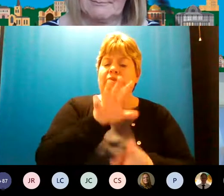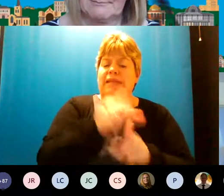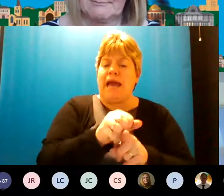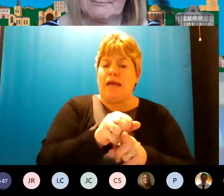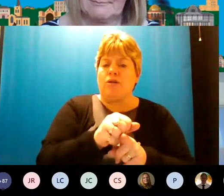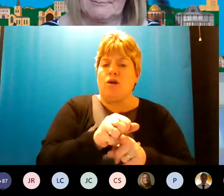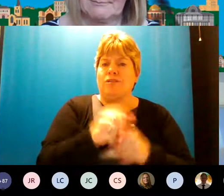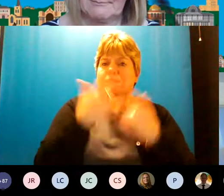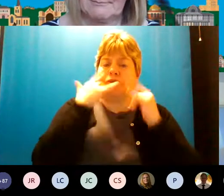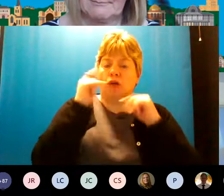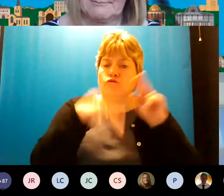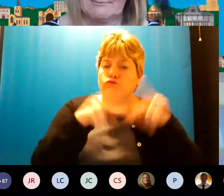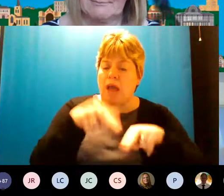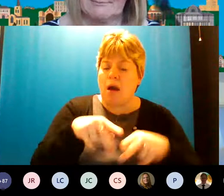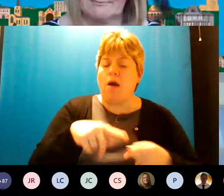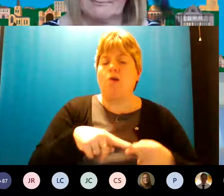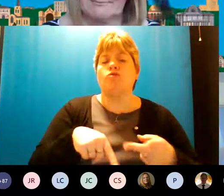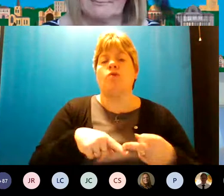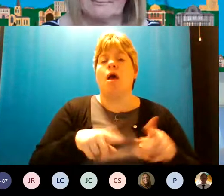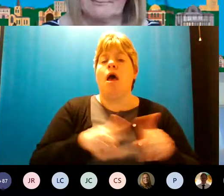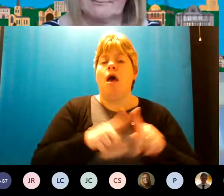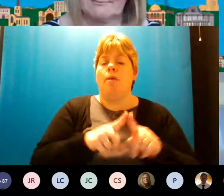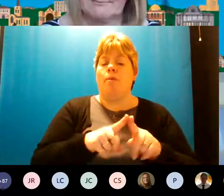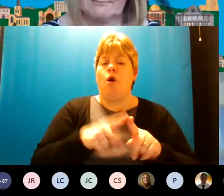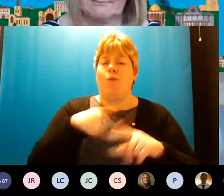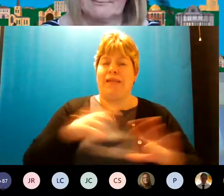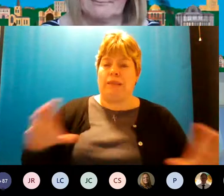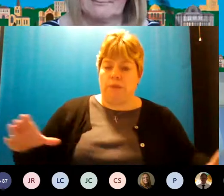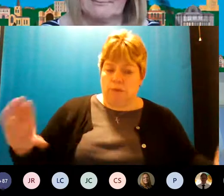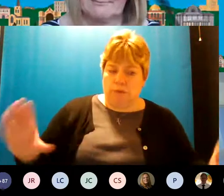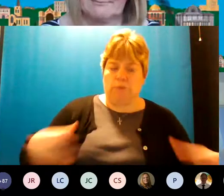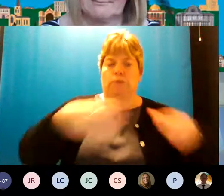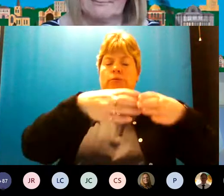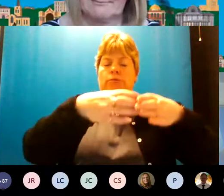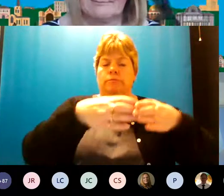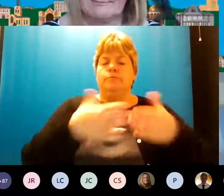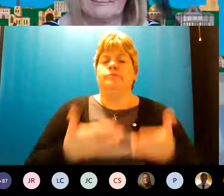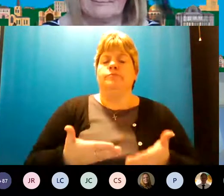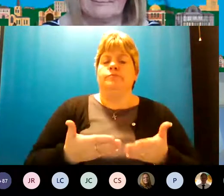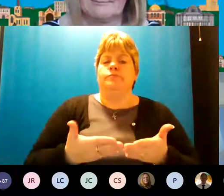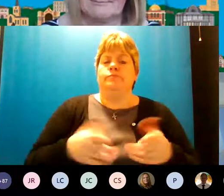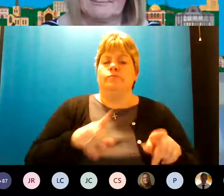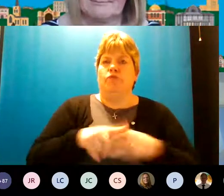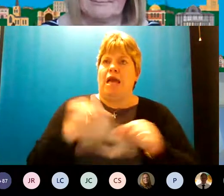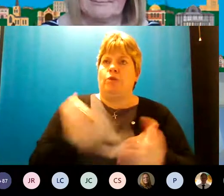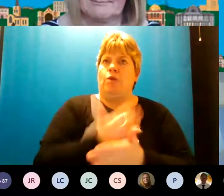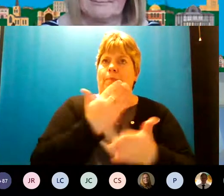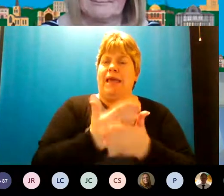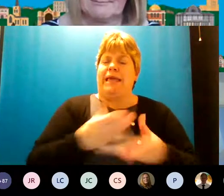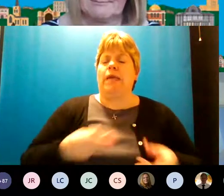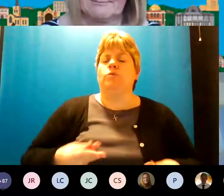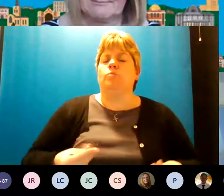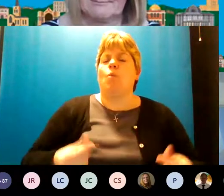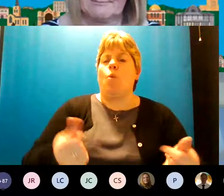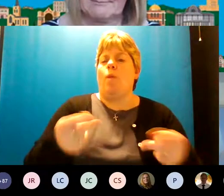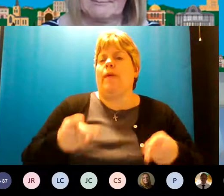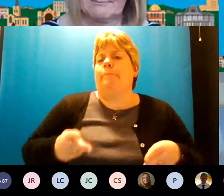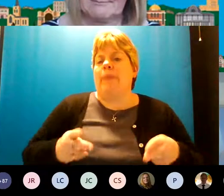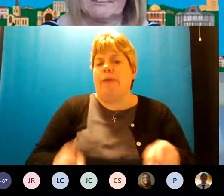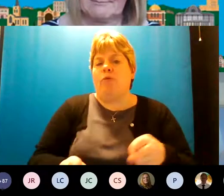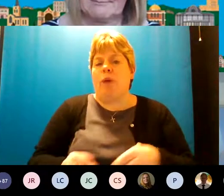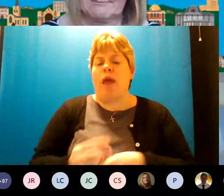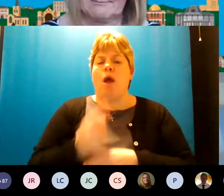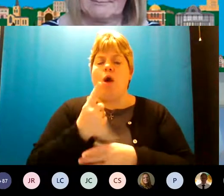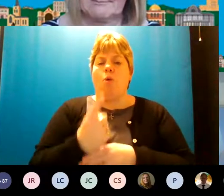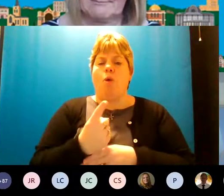triage and things like that but we need to draw all of these things together um and to make it a seamless pathway uh one that